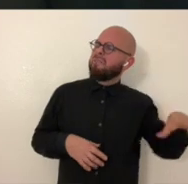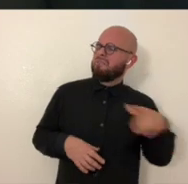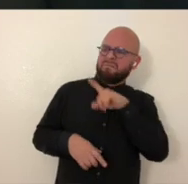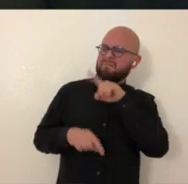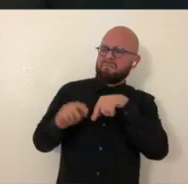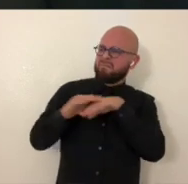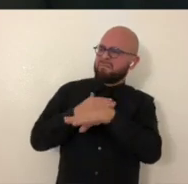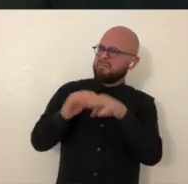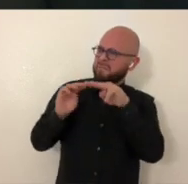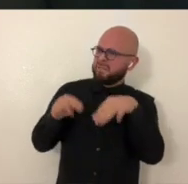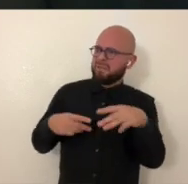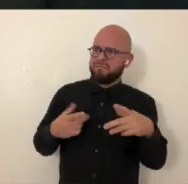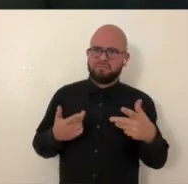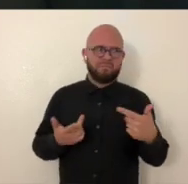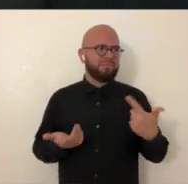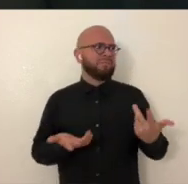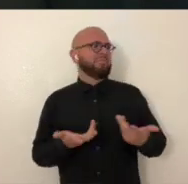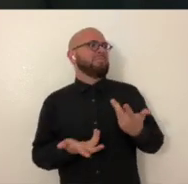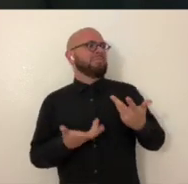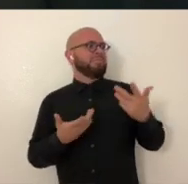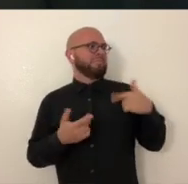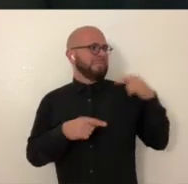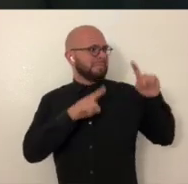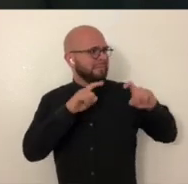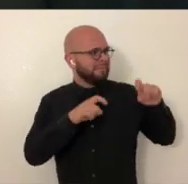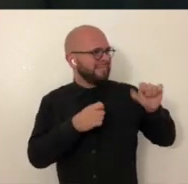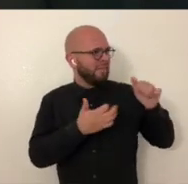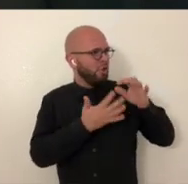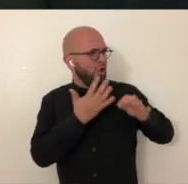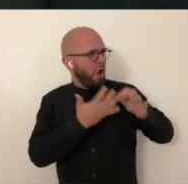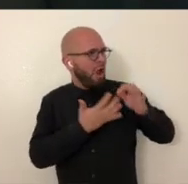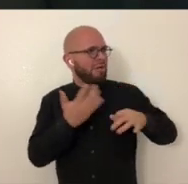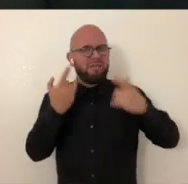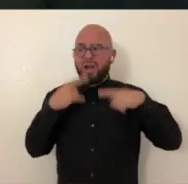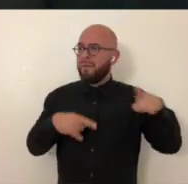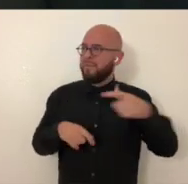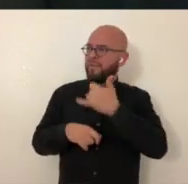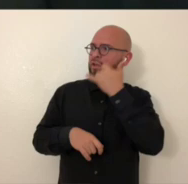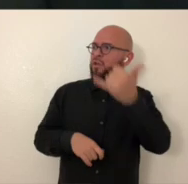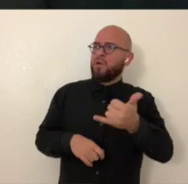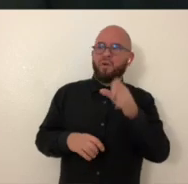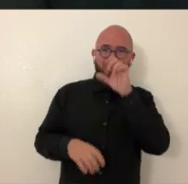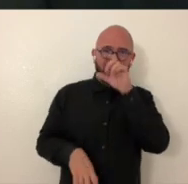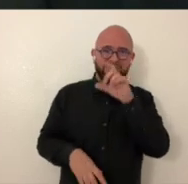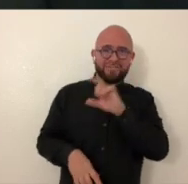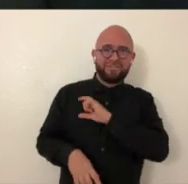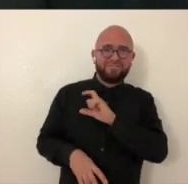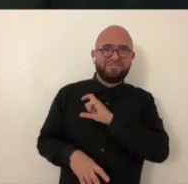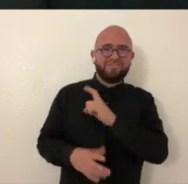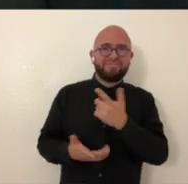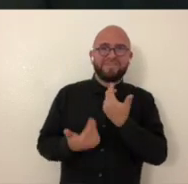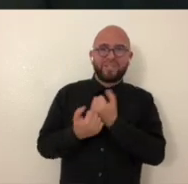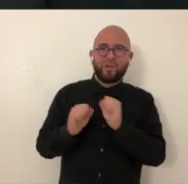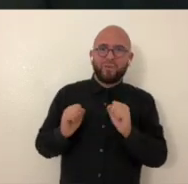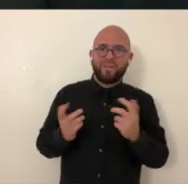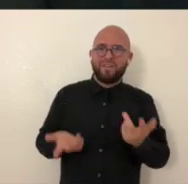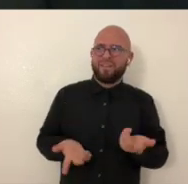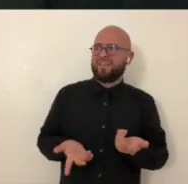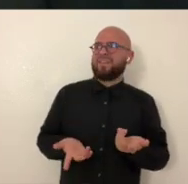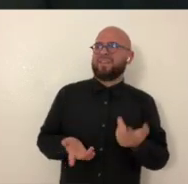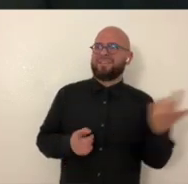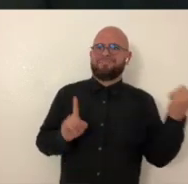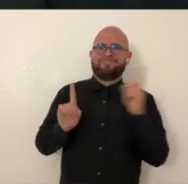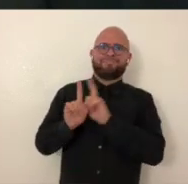check your bag or you can't be in the museum. So and then they called security on me when I was like asking for other options. So it wasn't